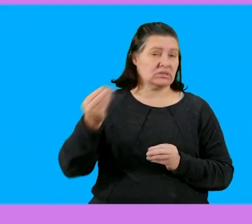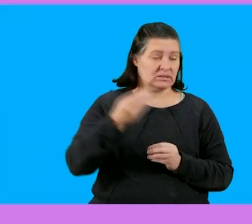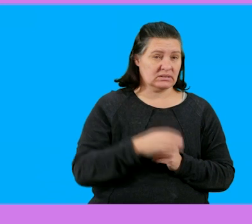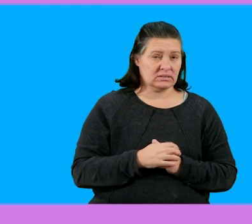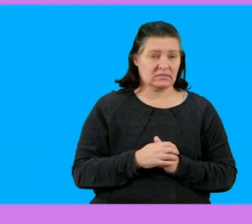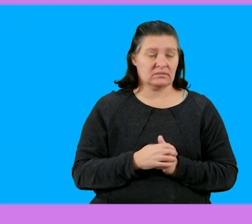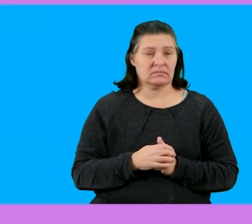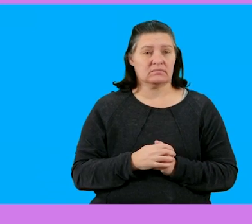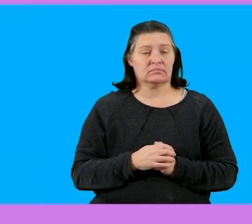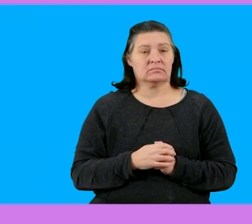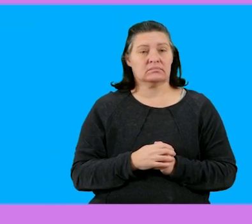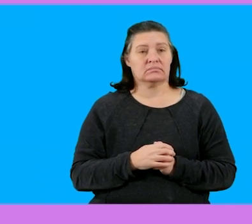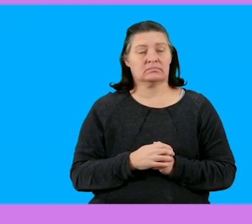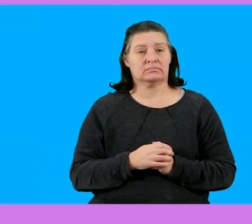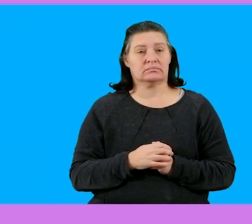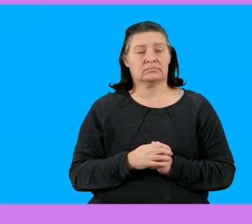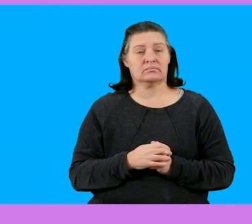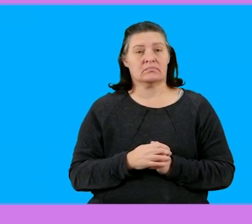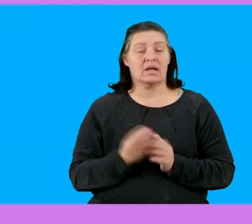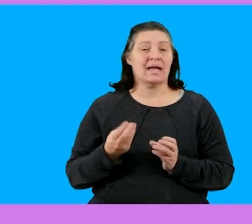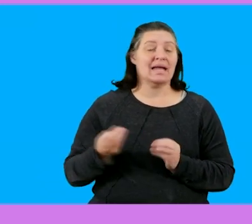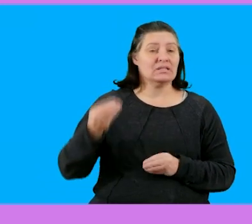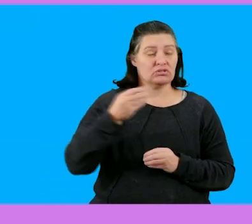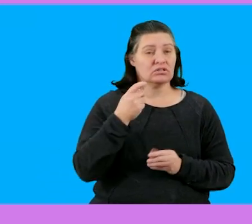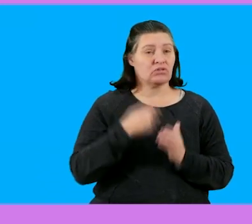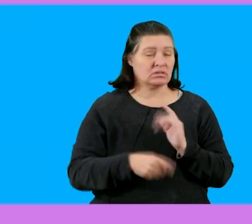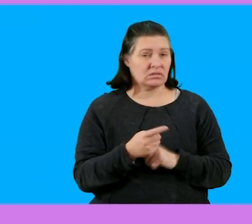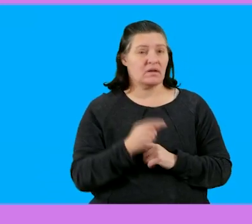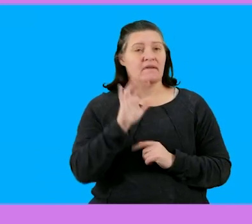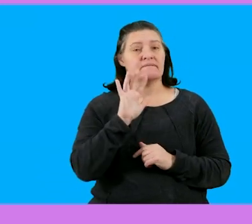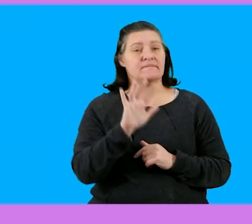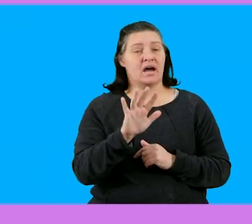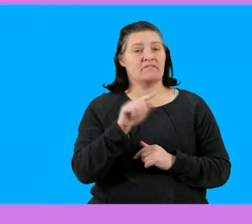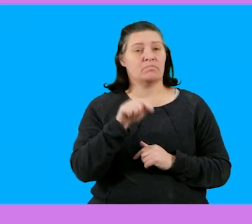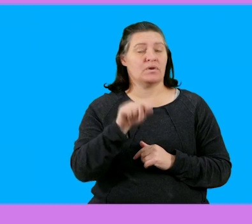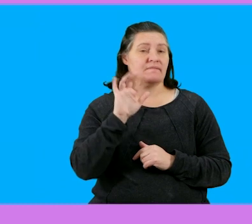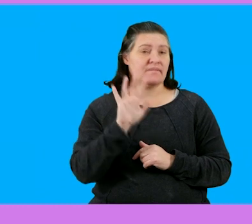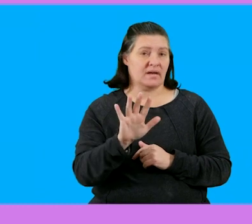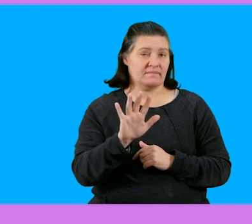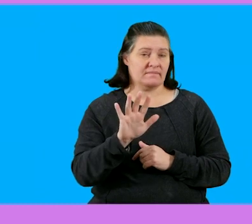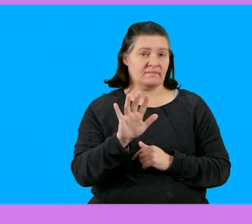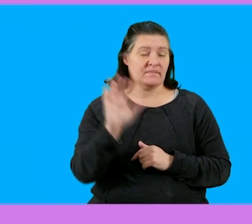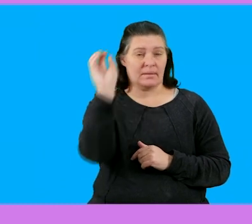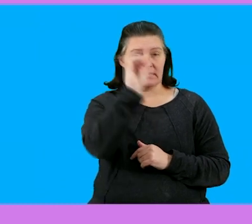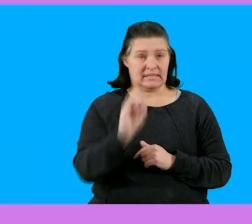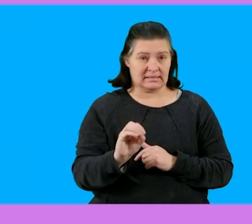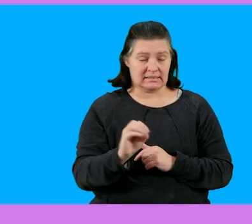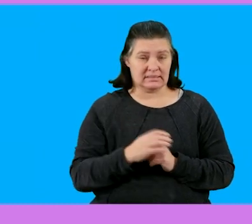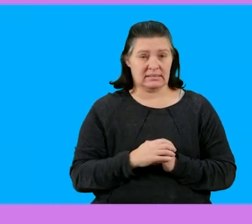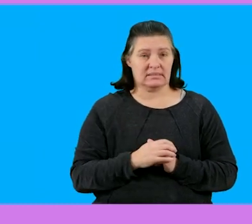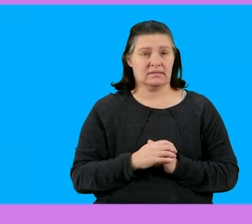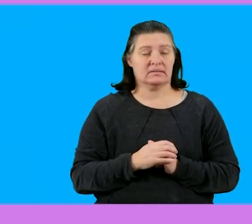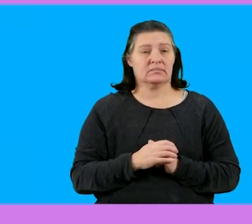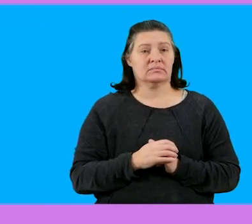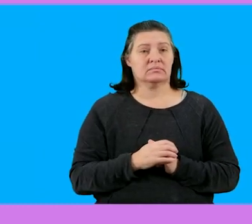the interest right so interest charge is 5.5 percent